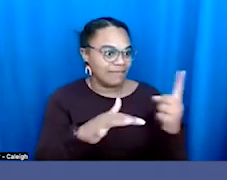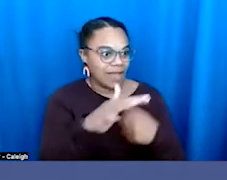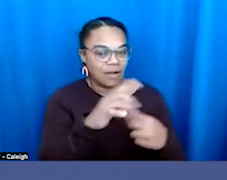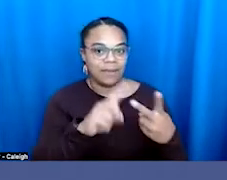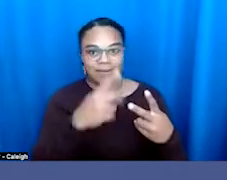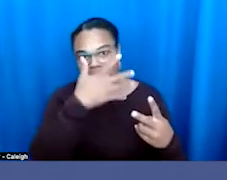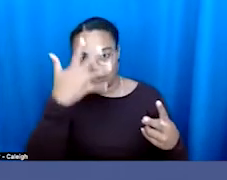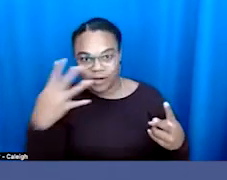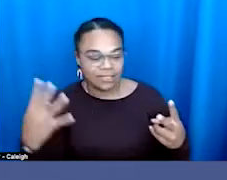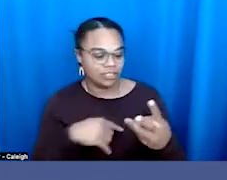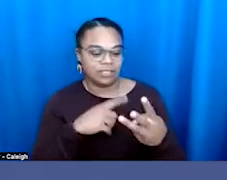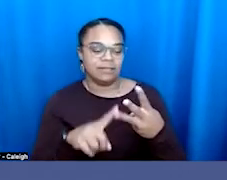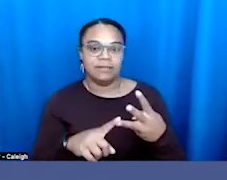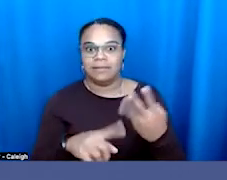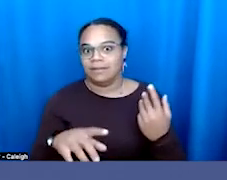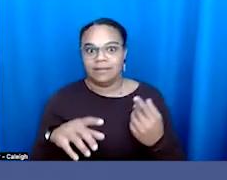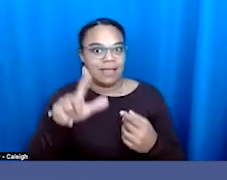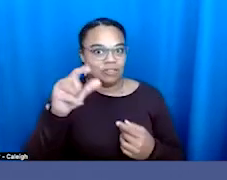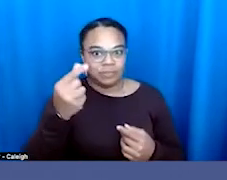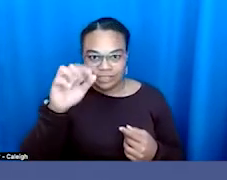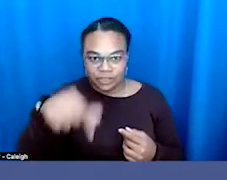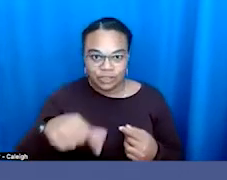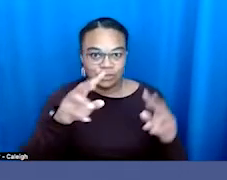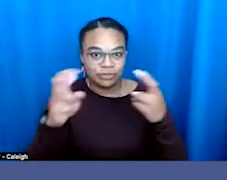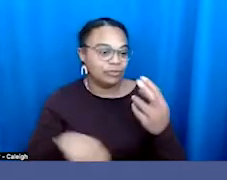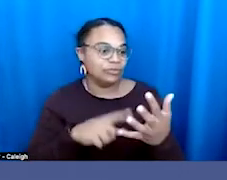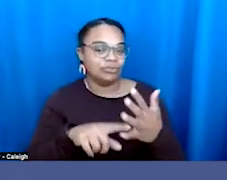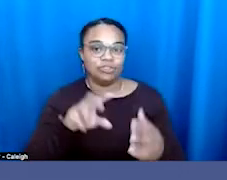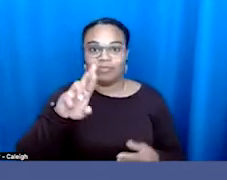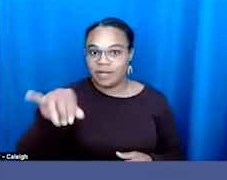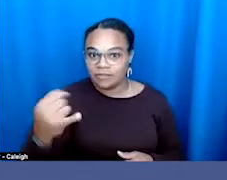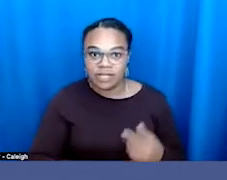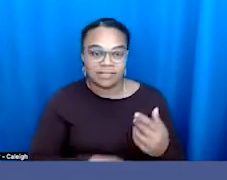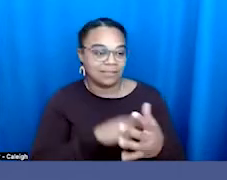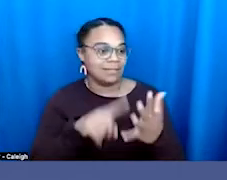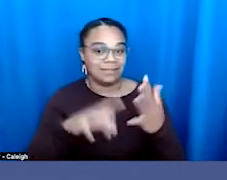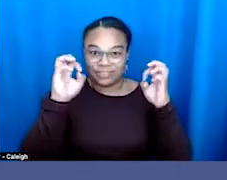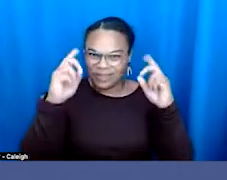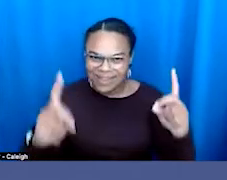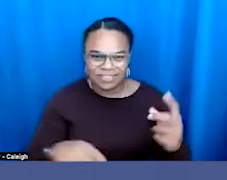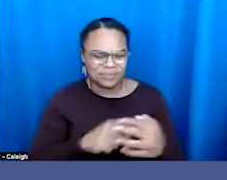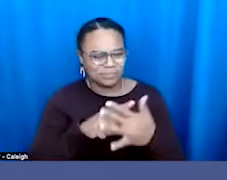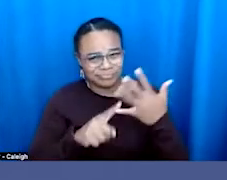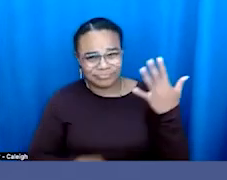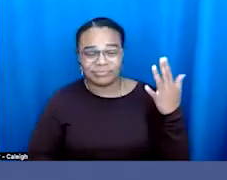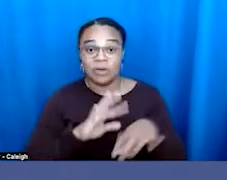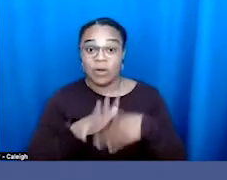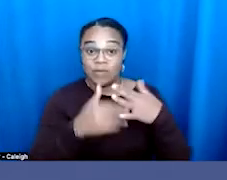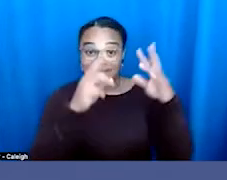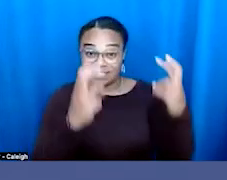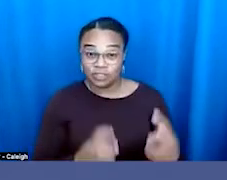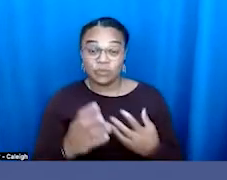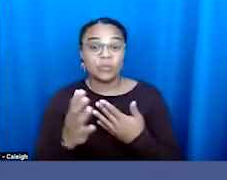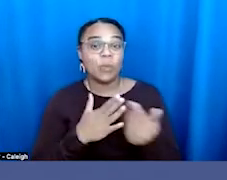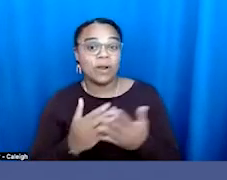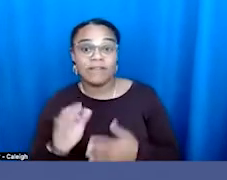to sexual orientation and gender identity, connected to reproductive justice, education. Whatever is your passion,